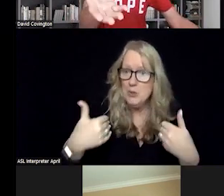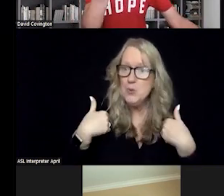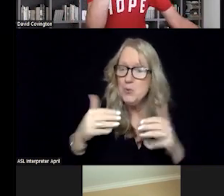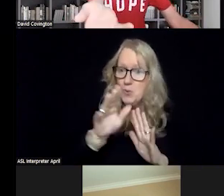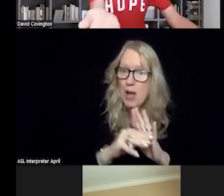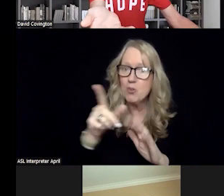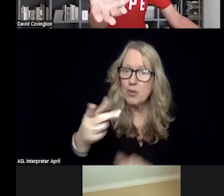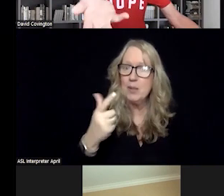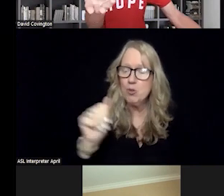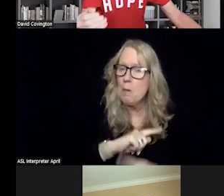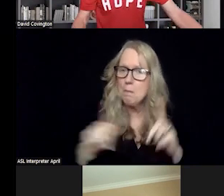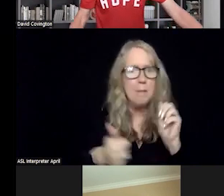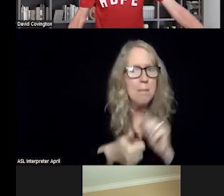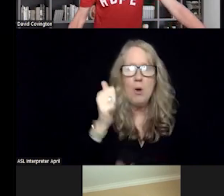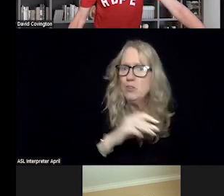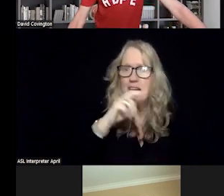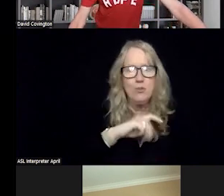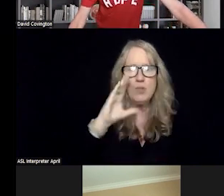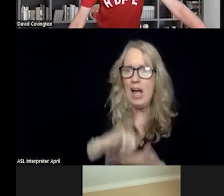in Georgia, but most states don't have that.